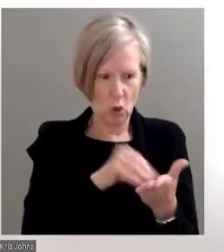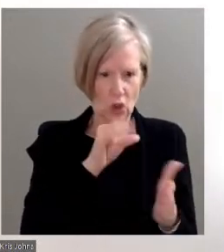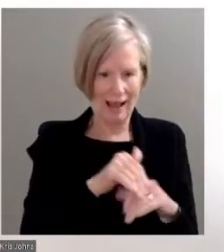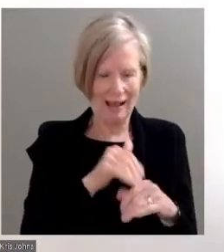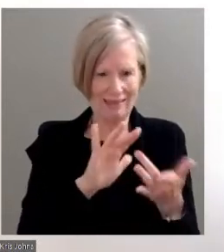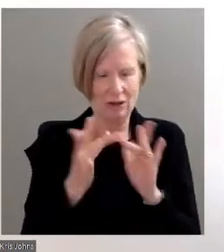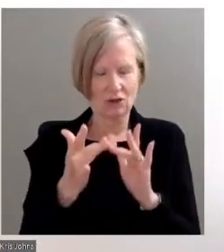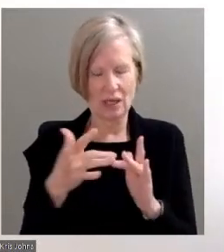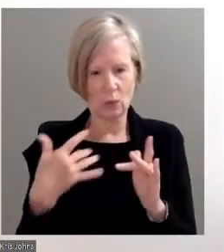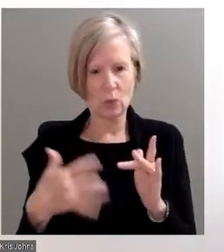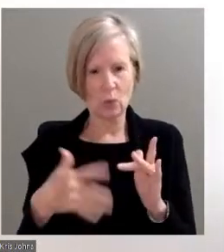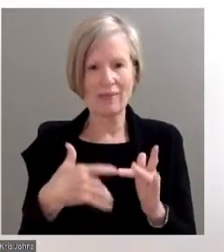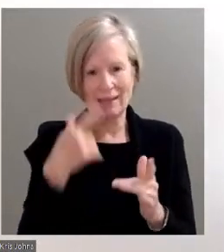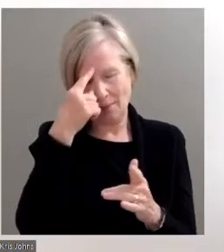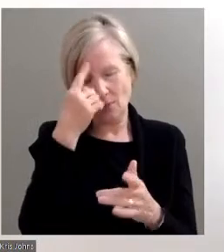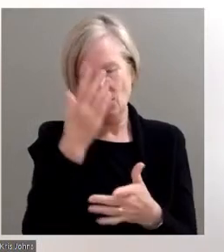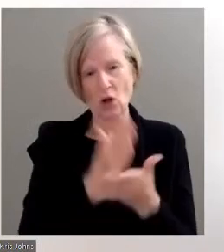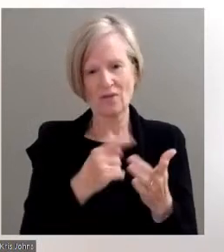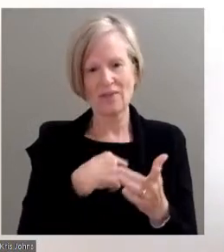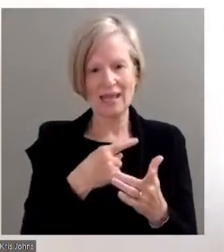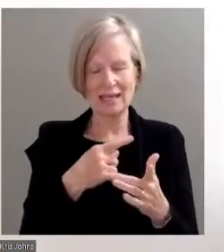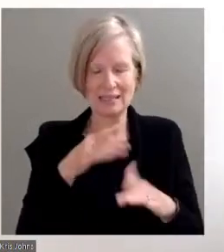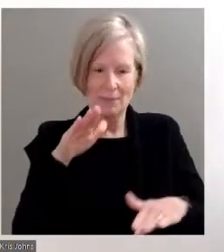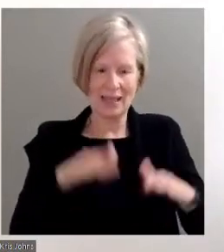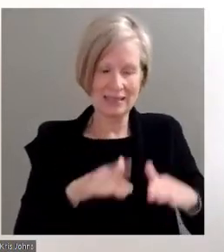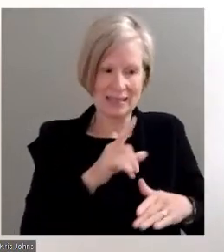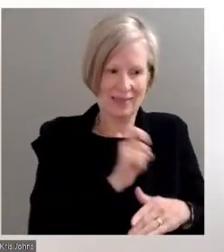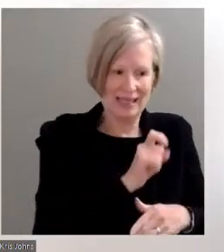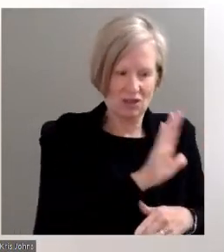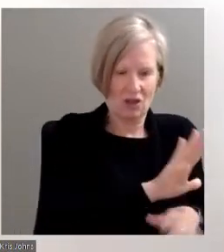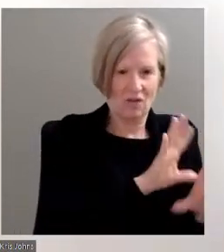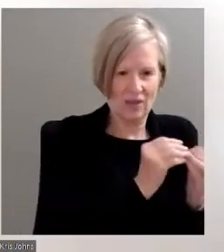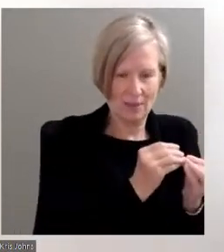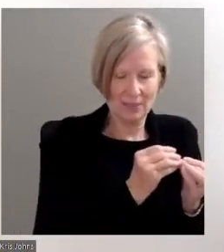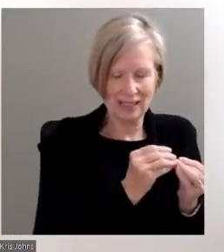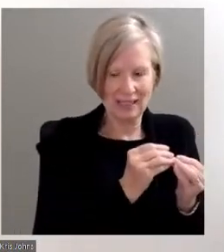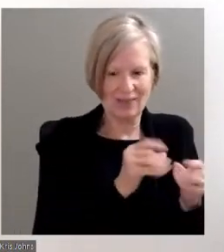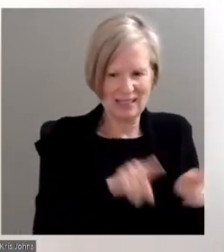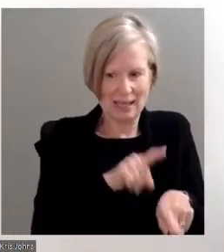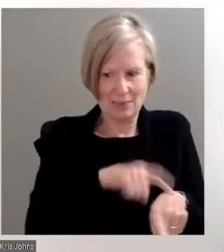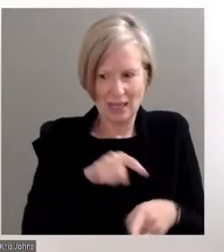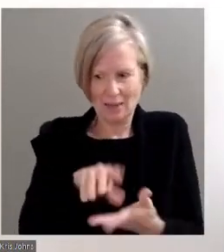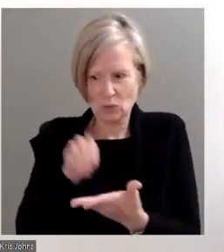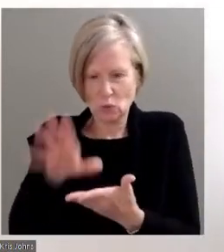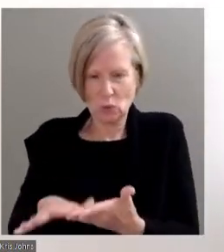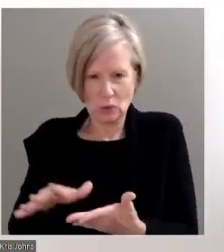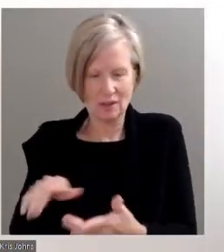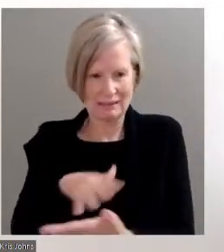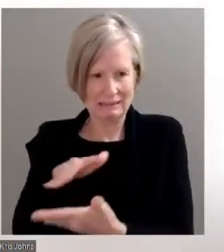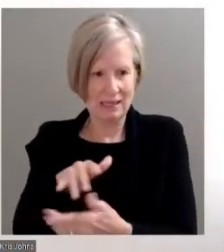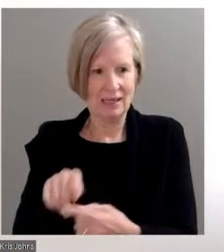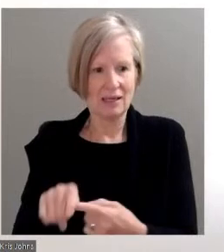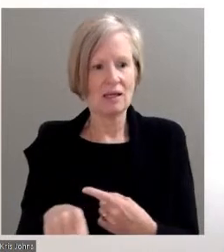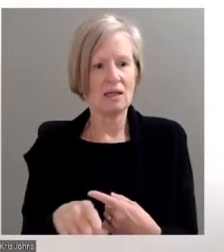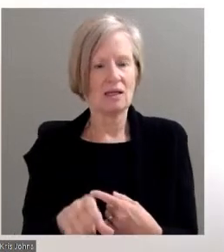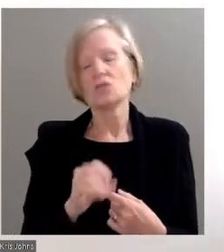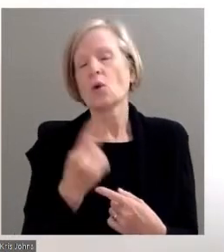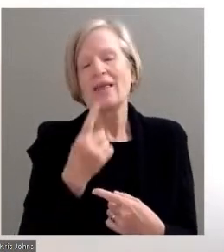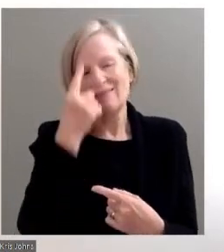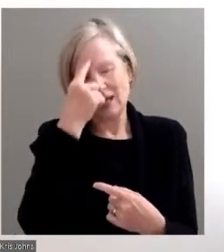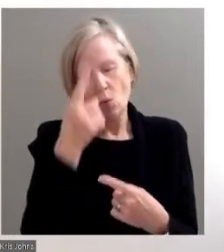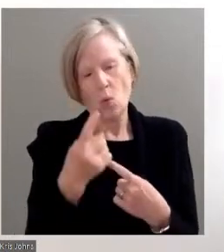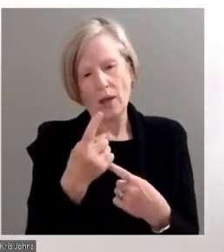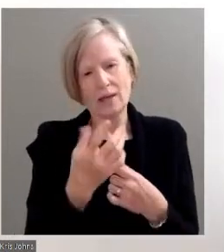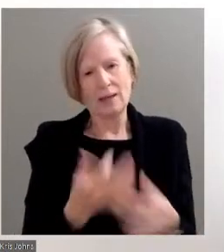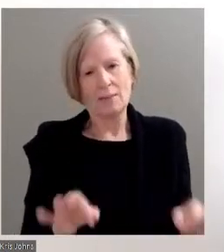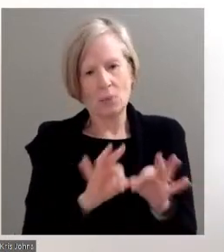think as a part of that, also balancing the needs of their family as well as being a student. And I think one of the more important things the board can do is